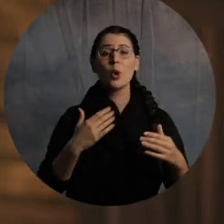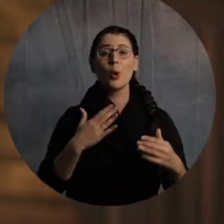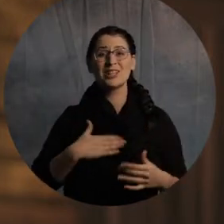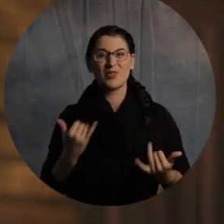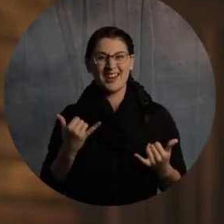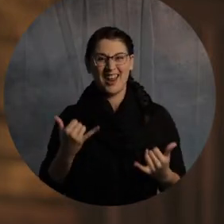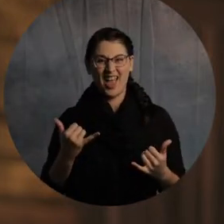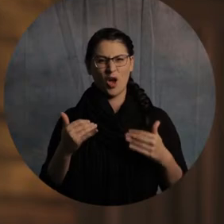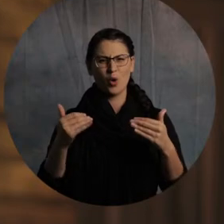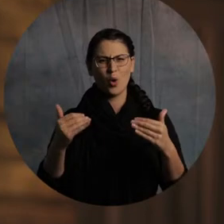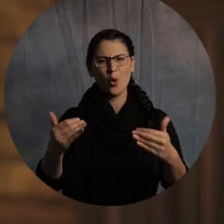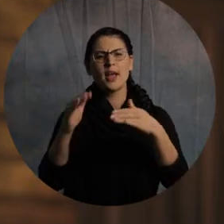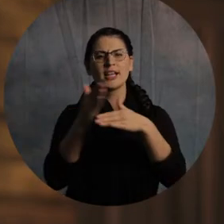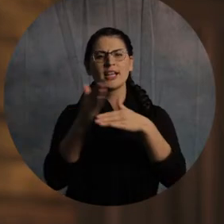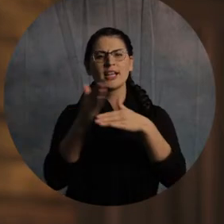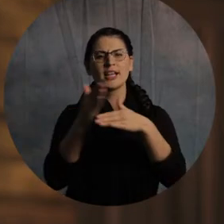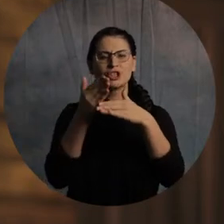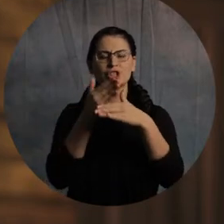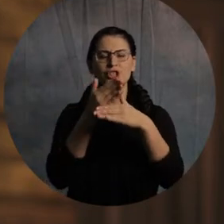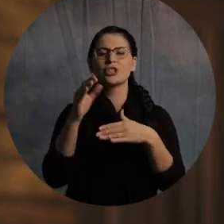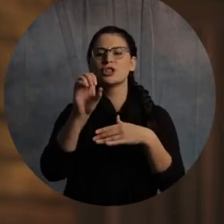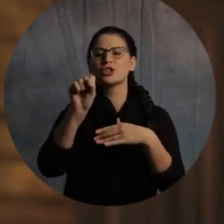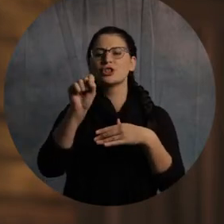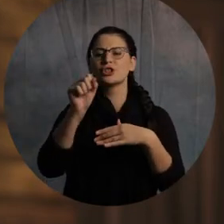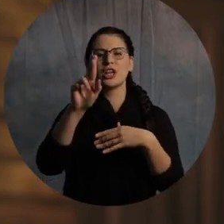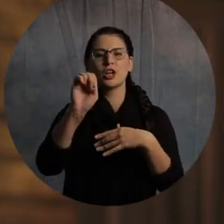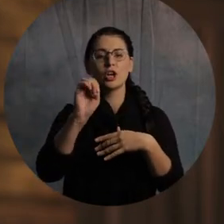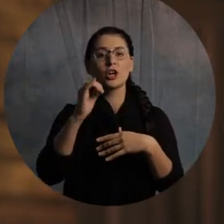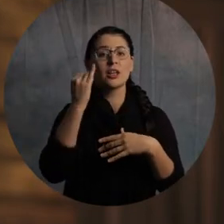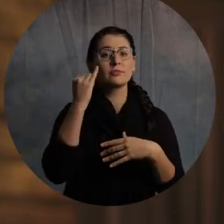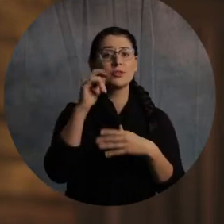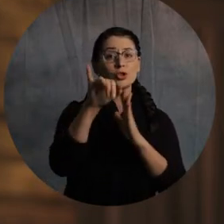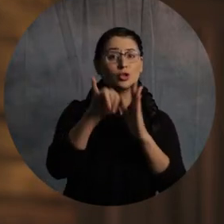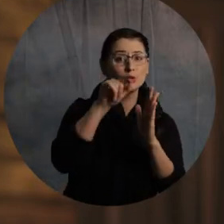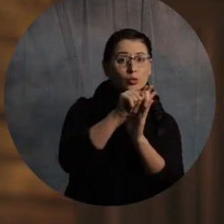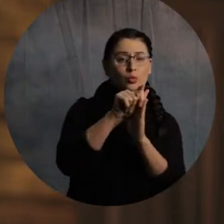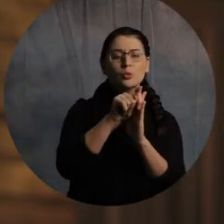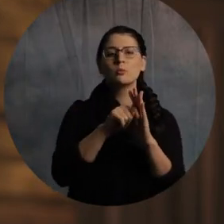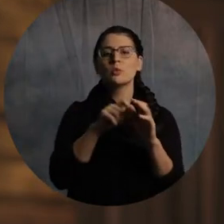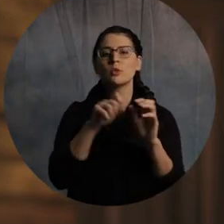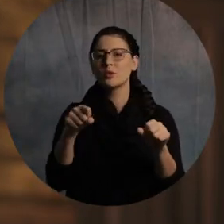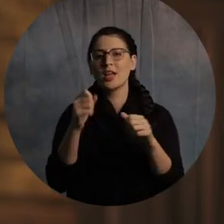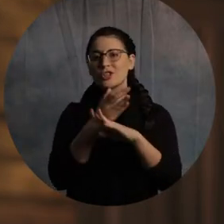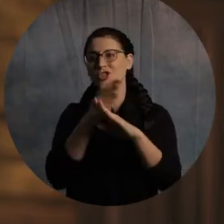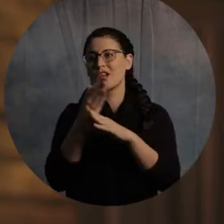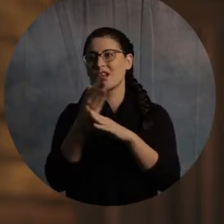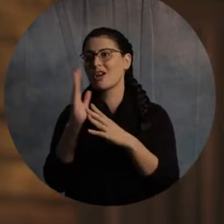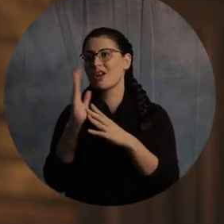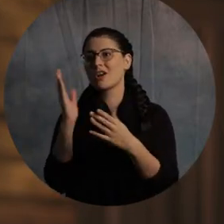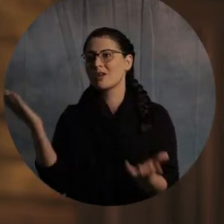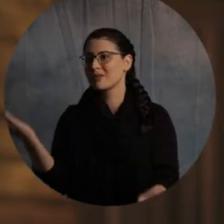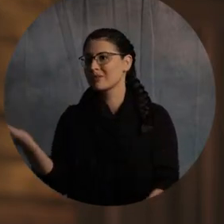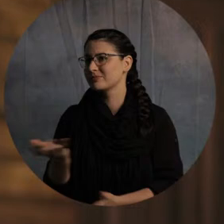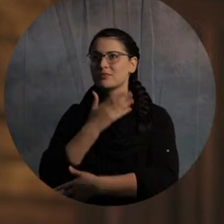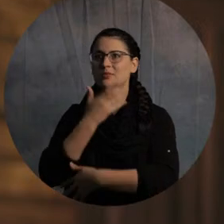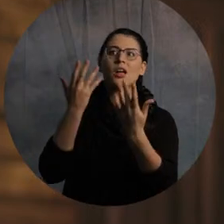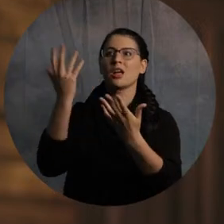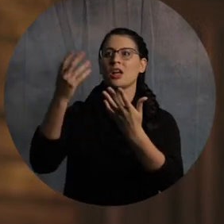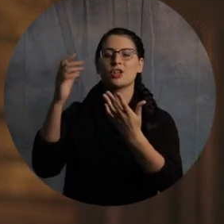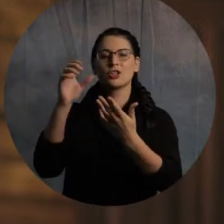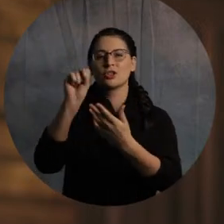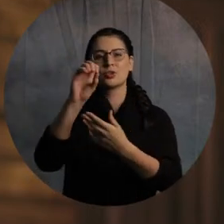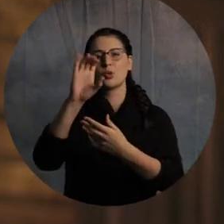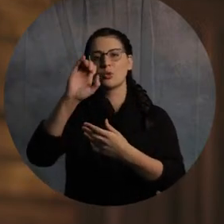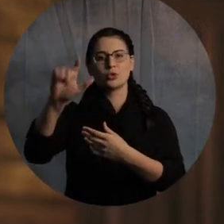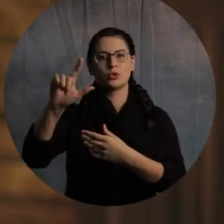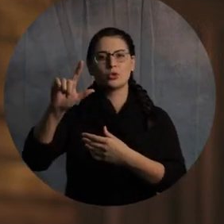your page if you got it, all right? So if you're watching on YouTube, then maybe share it to something, however that